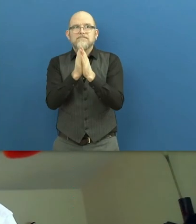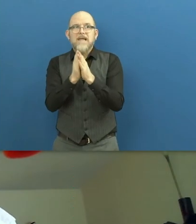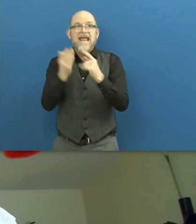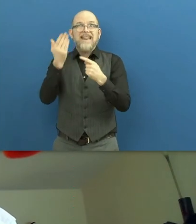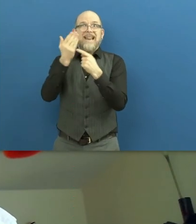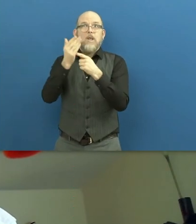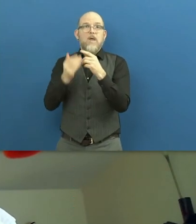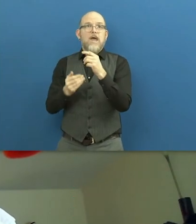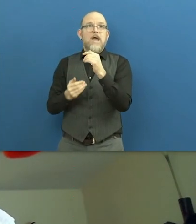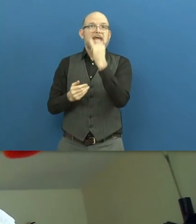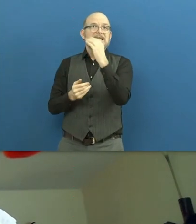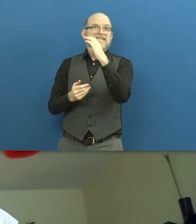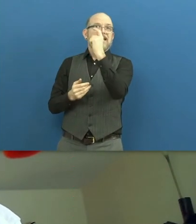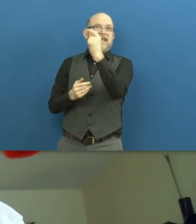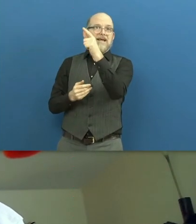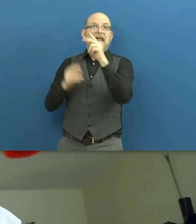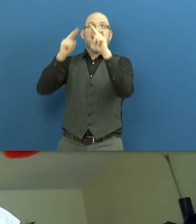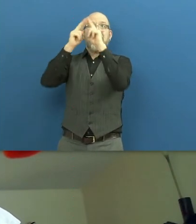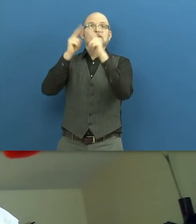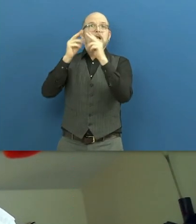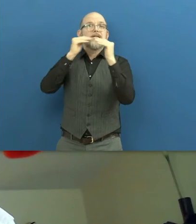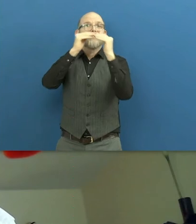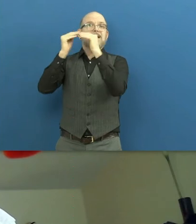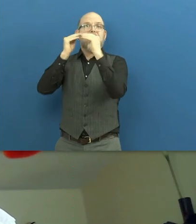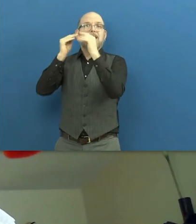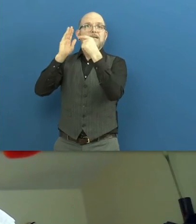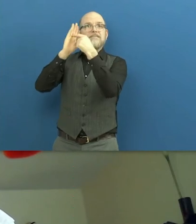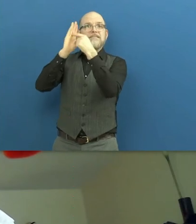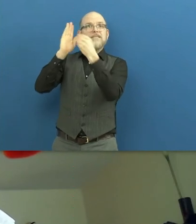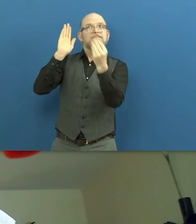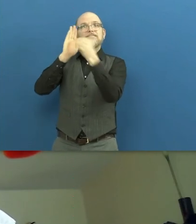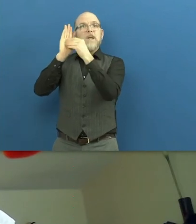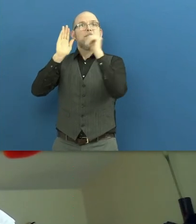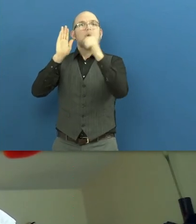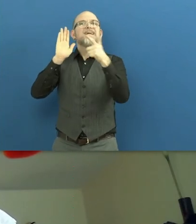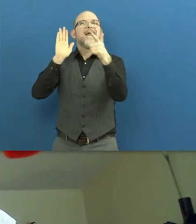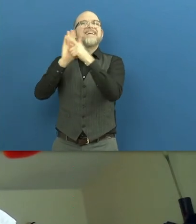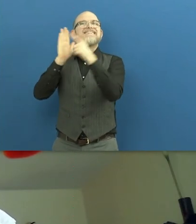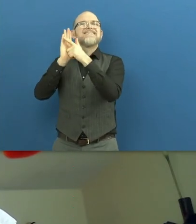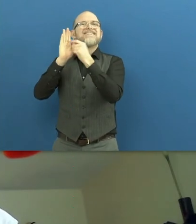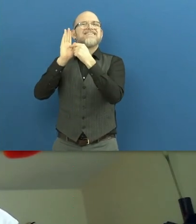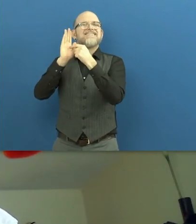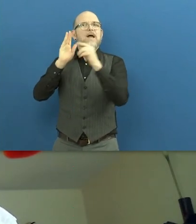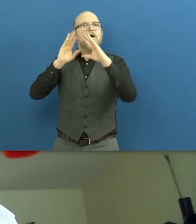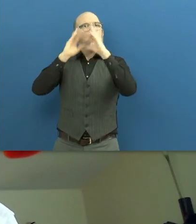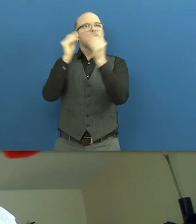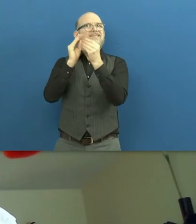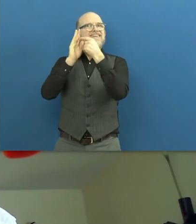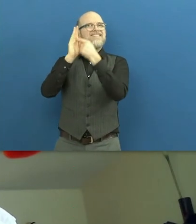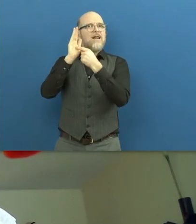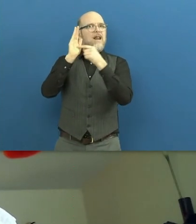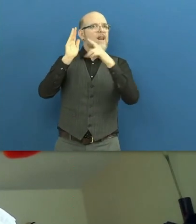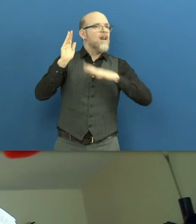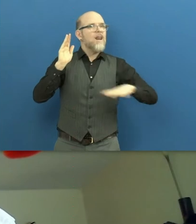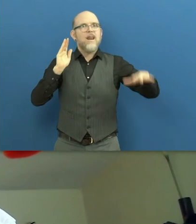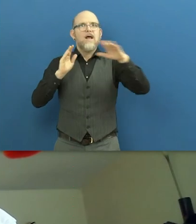International standards must incorporate accessible features and be implemented and licensed to all organizations. Promote